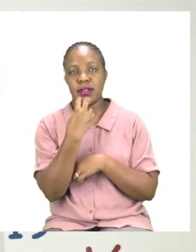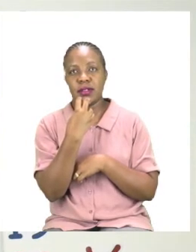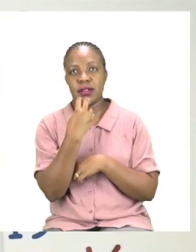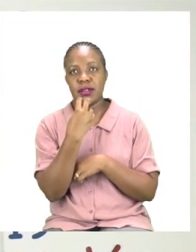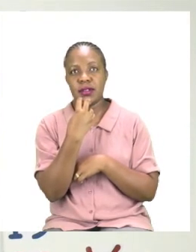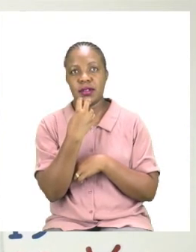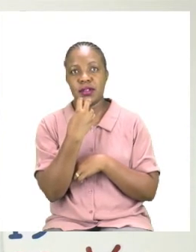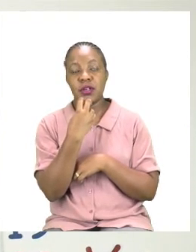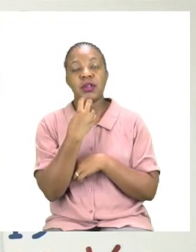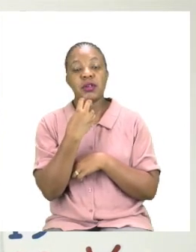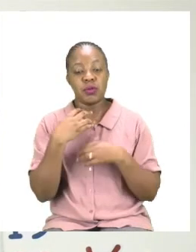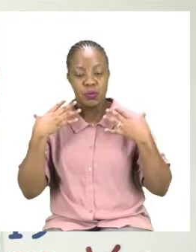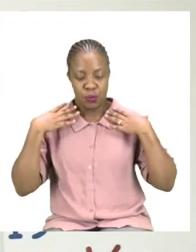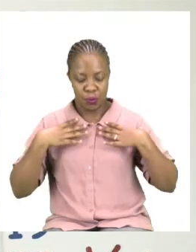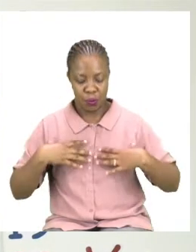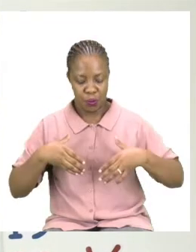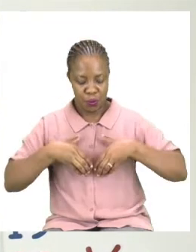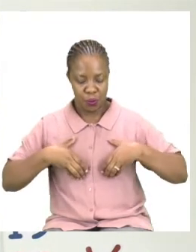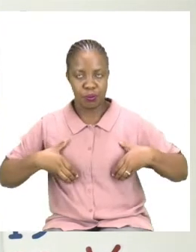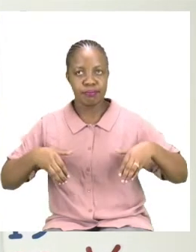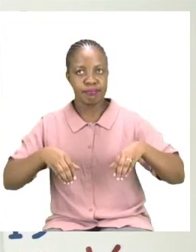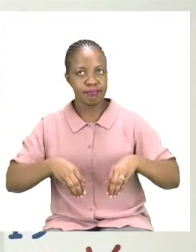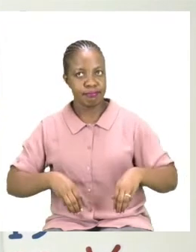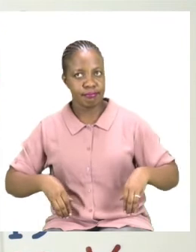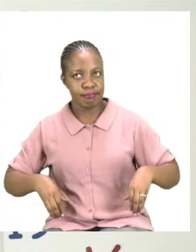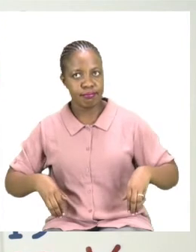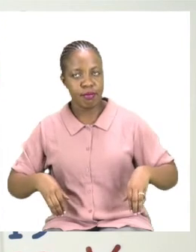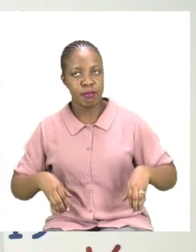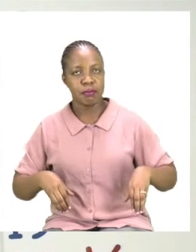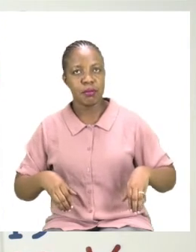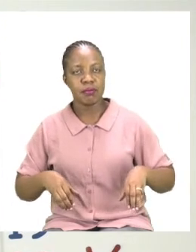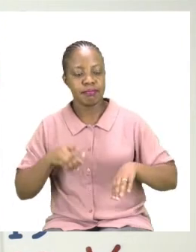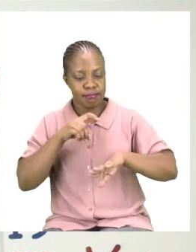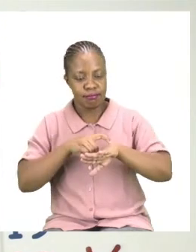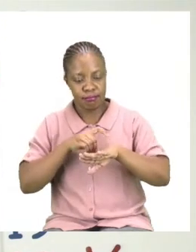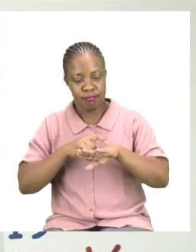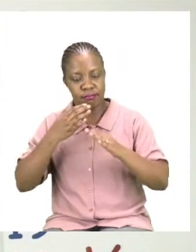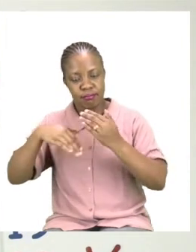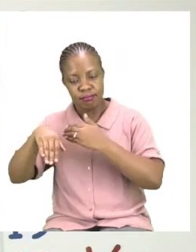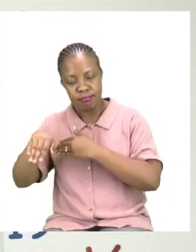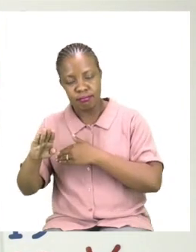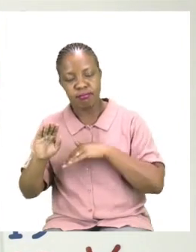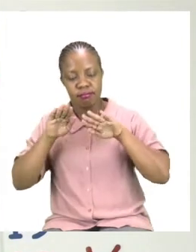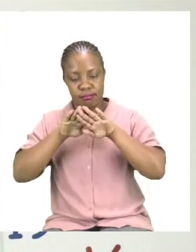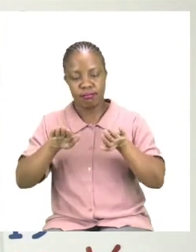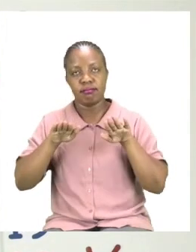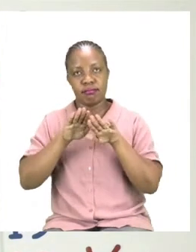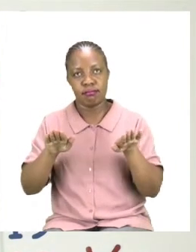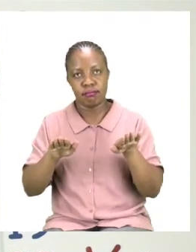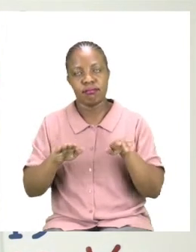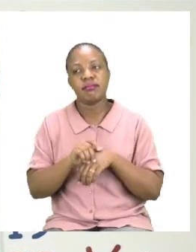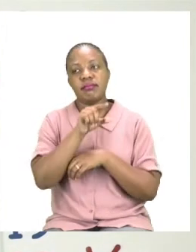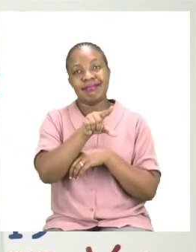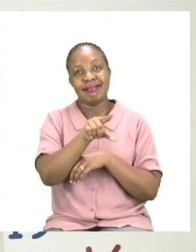wear swimming costumes when we are going swimming. So we say the swimming costume